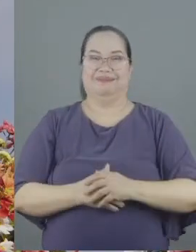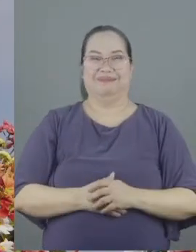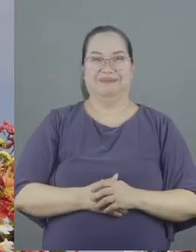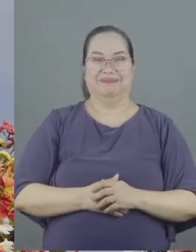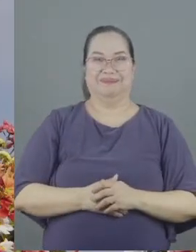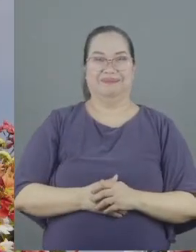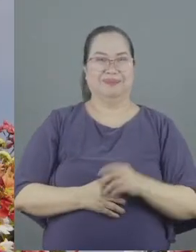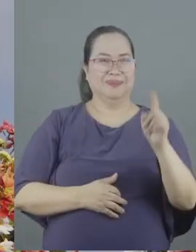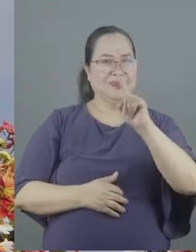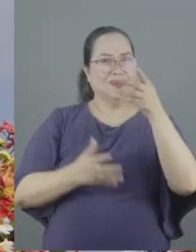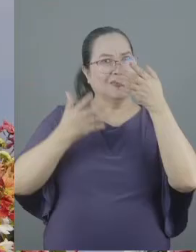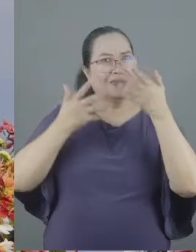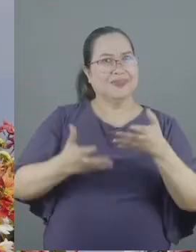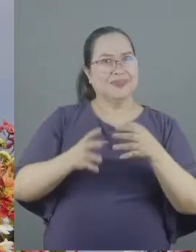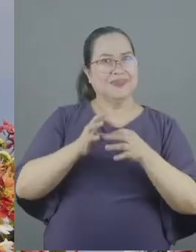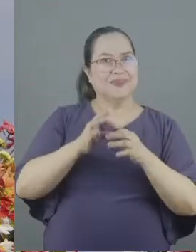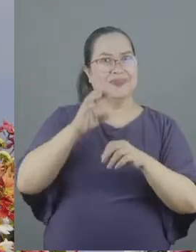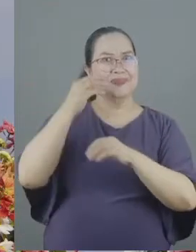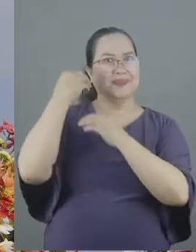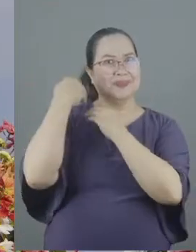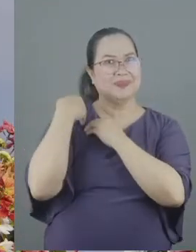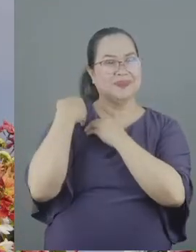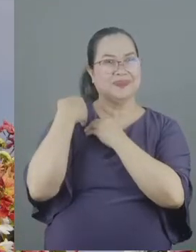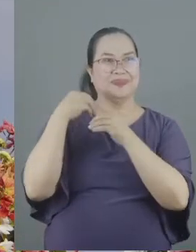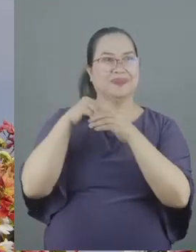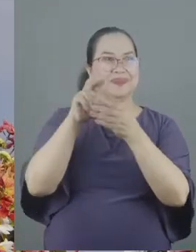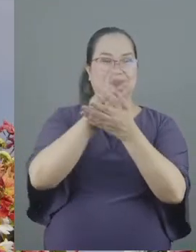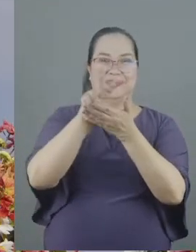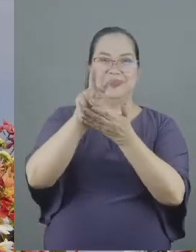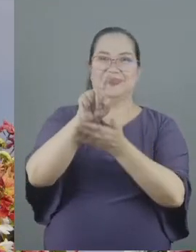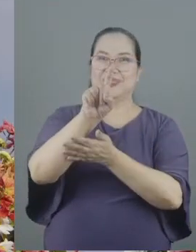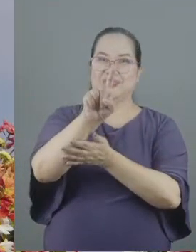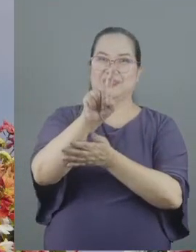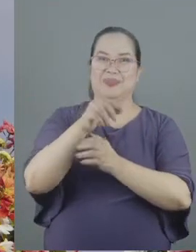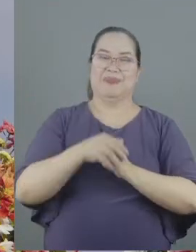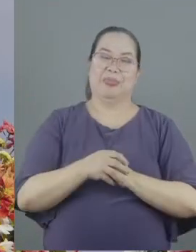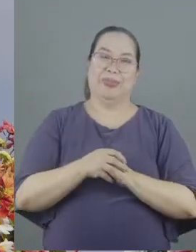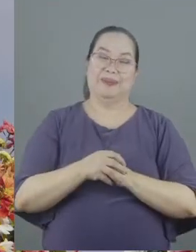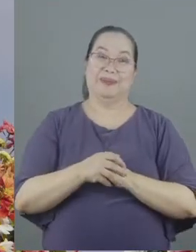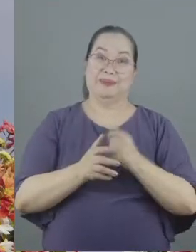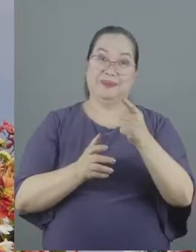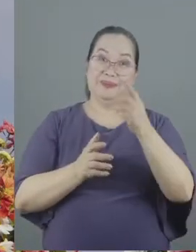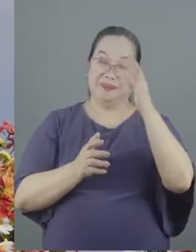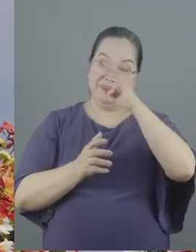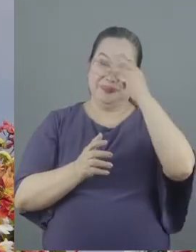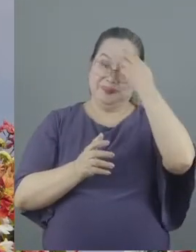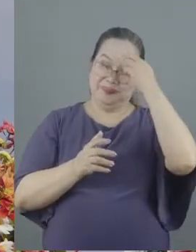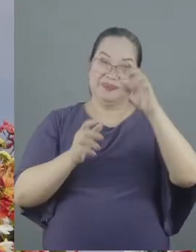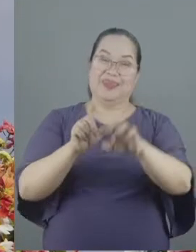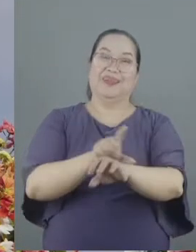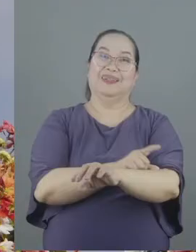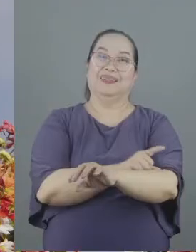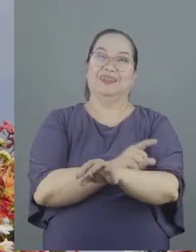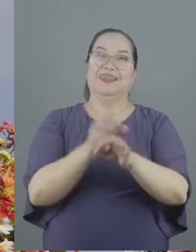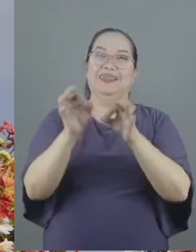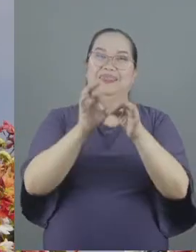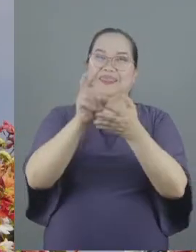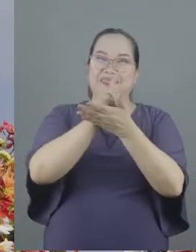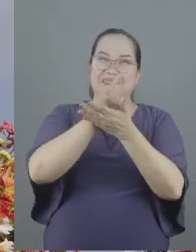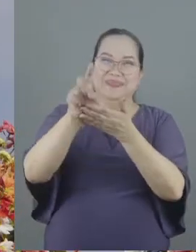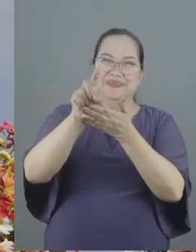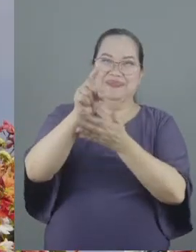what's the burden of the obligation still in verse one you're wondering oh this is going to be long he's still in verse one